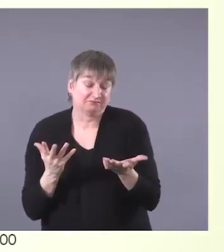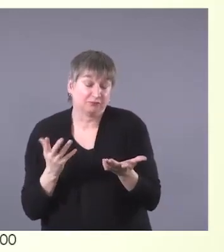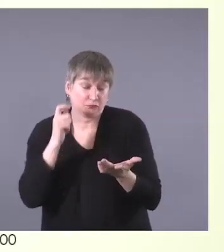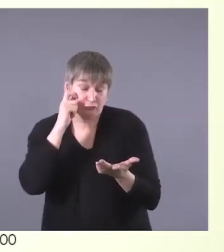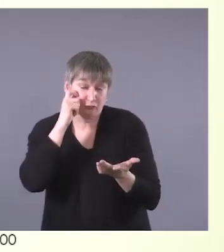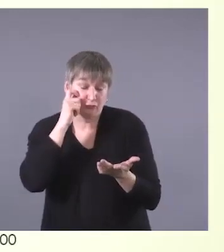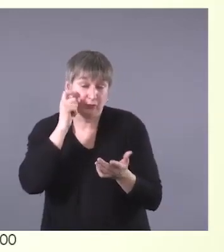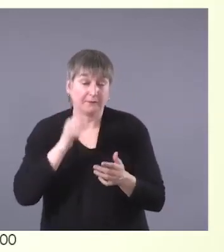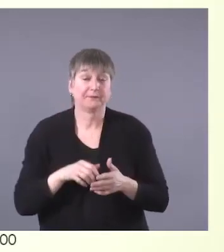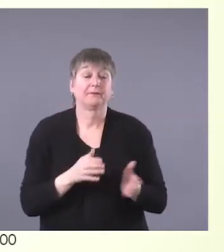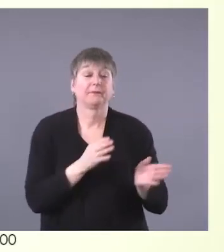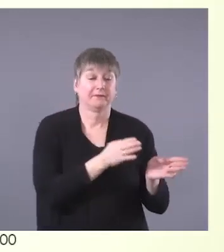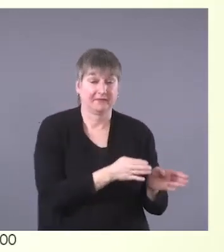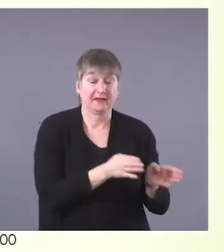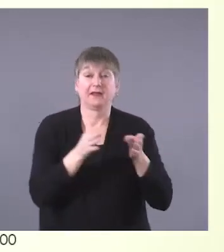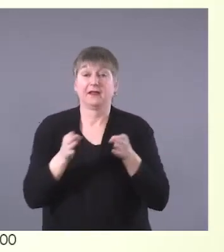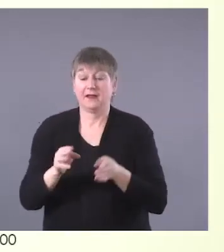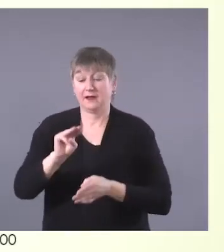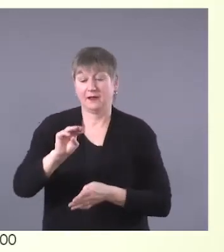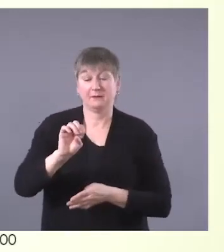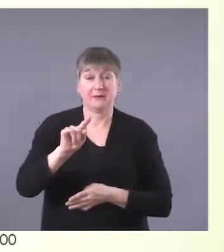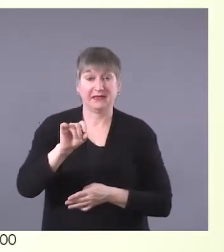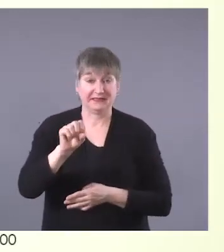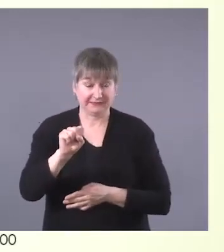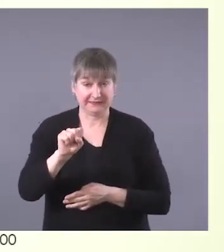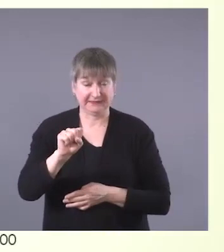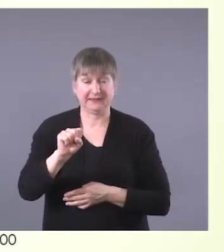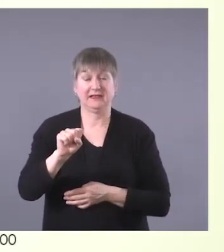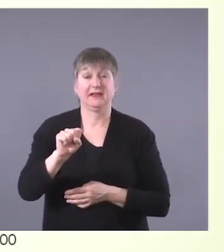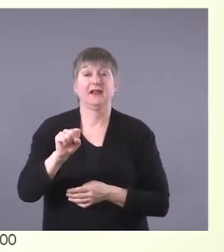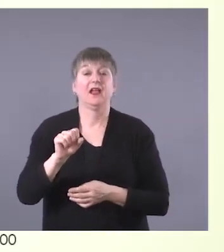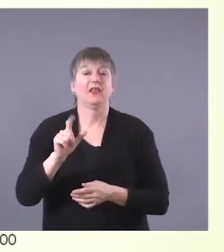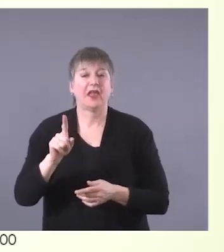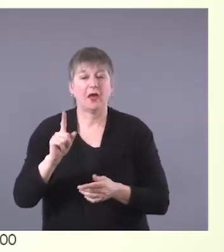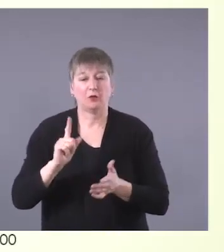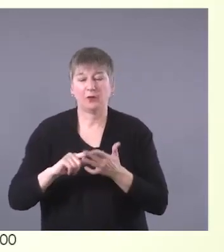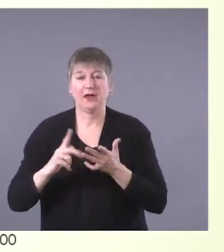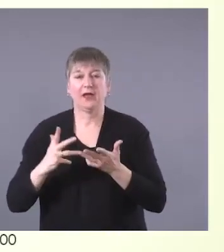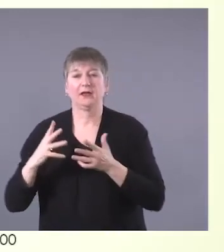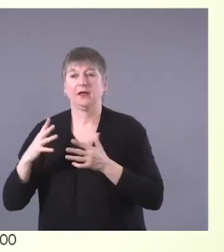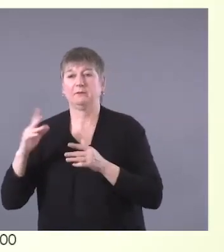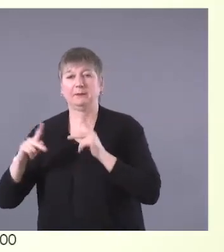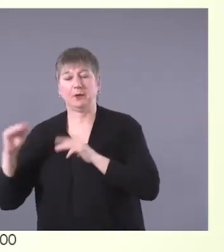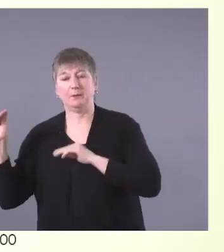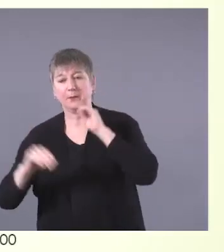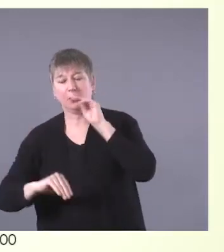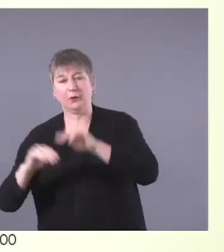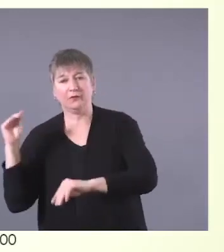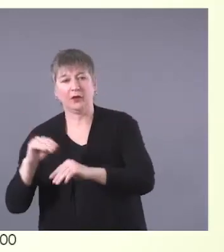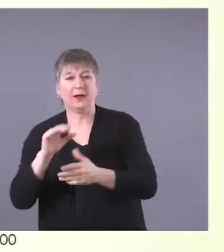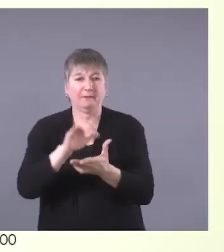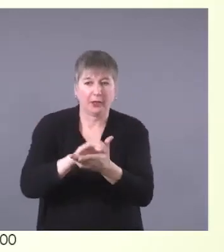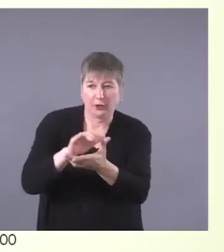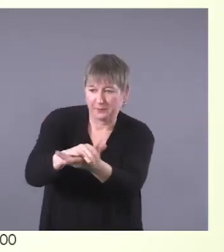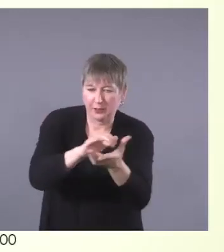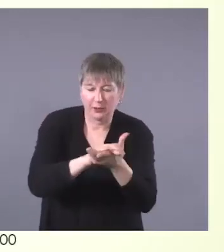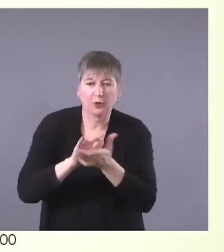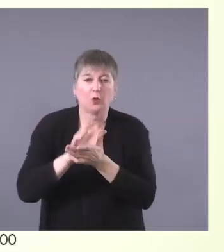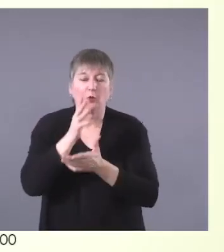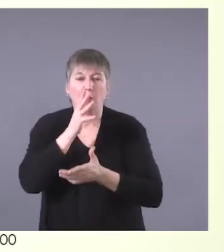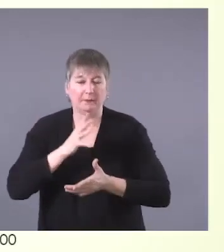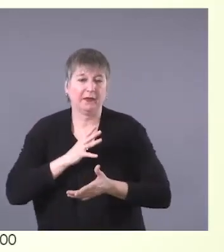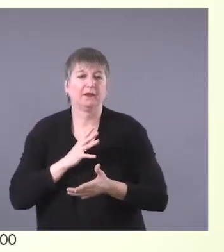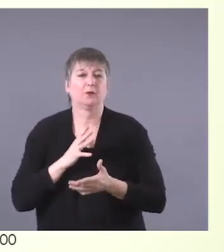Métis, so that was European fur traders and settlers, began to associate with and marry First Nations women soon after